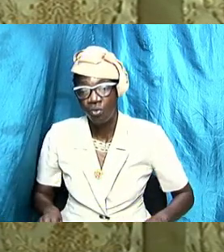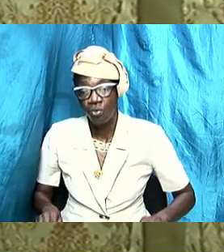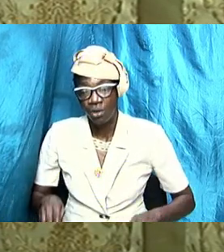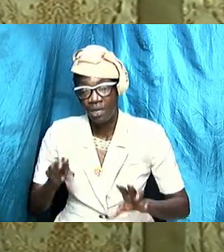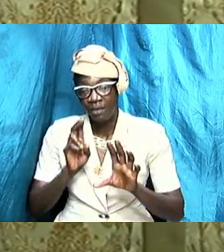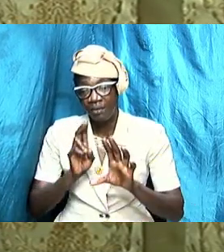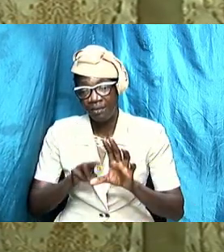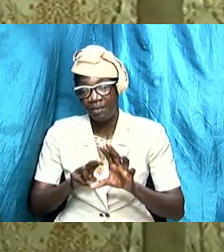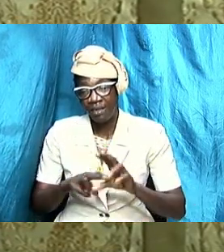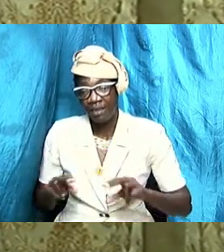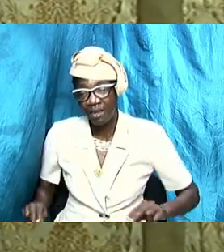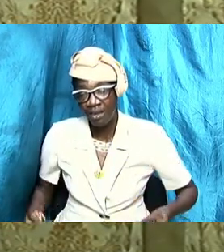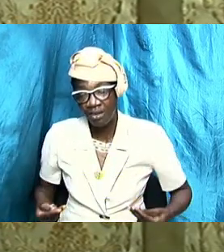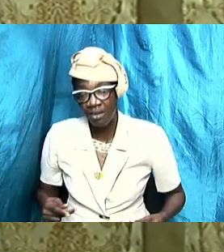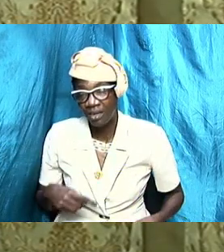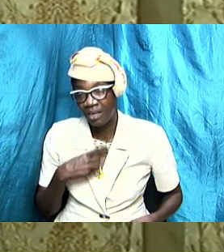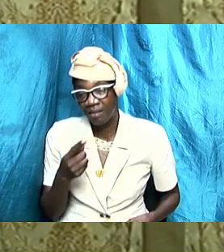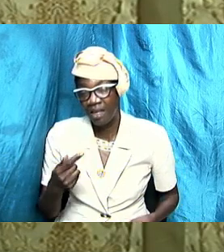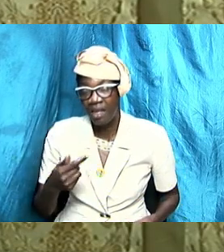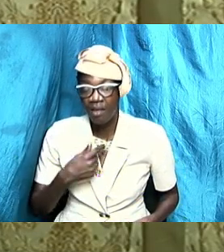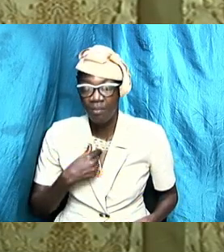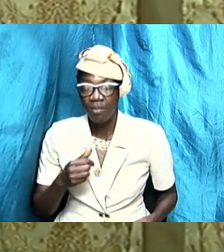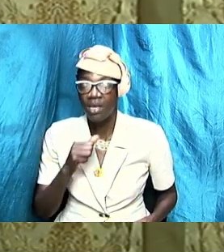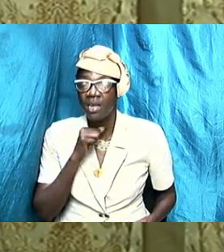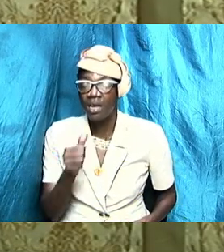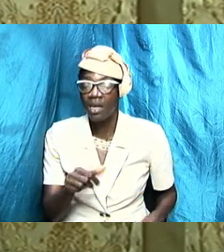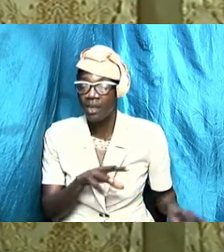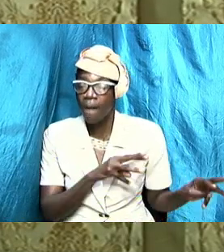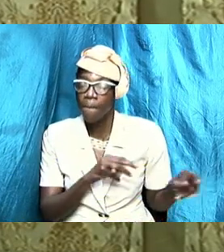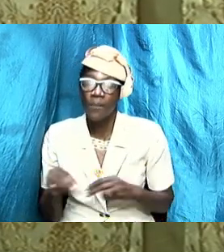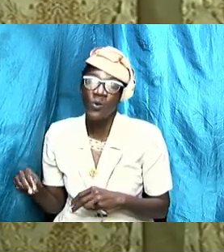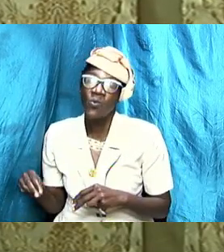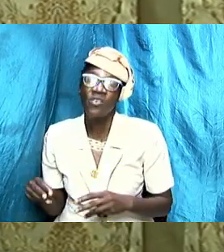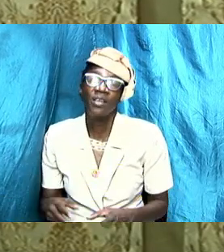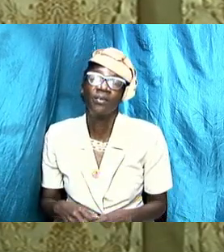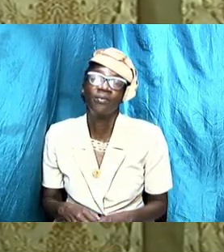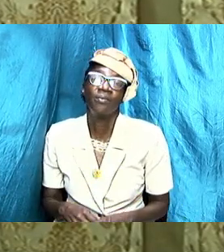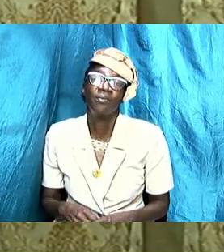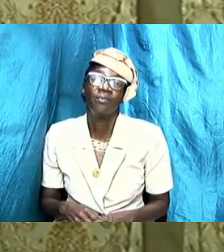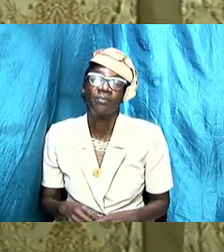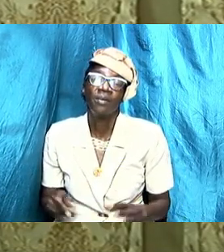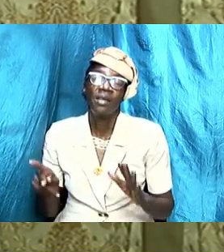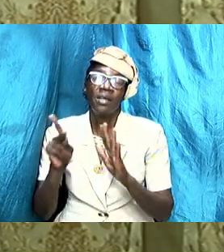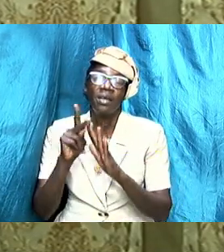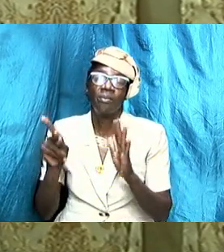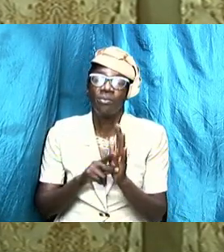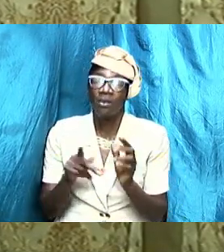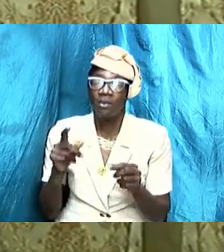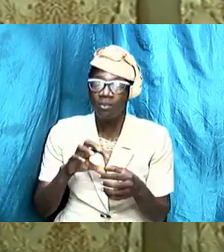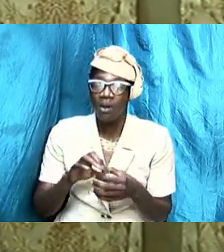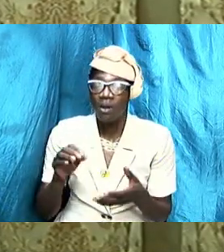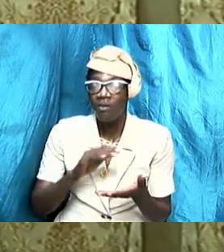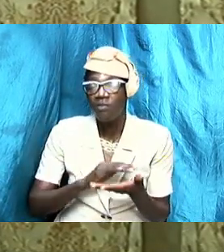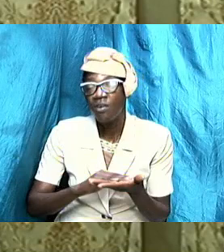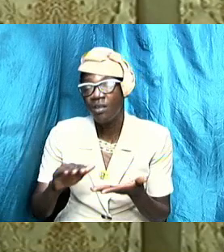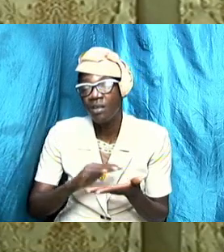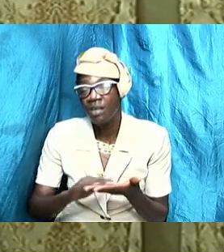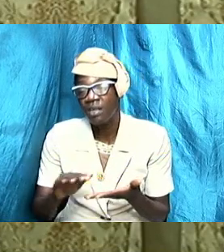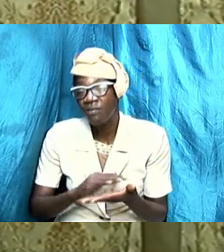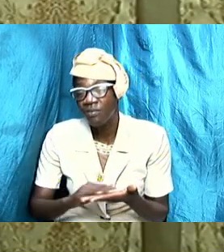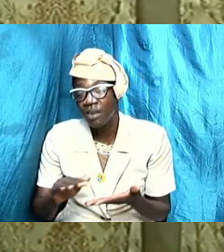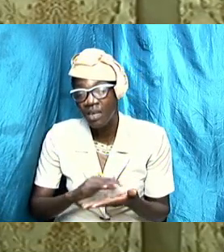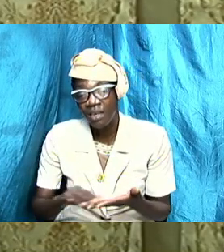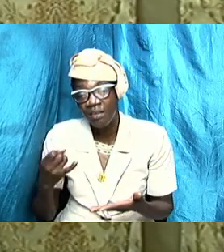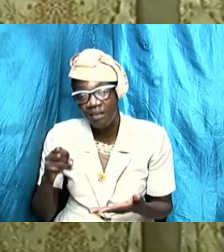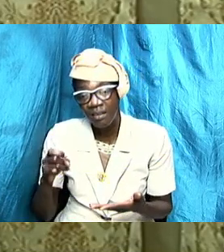and just say me not way make a move the principle of forgiveness is this you know if you